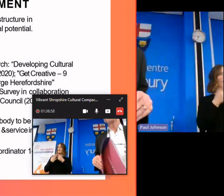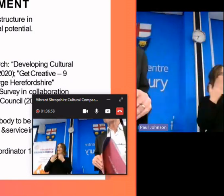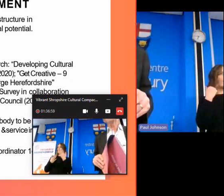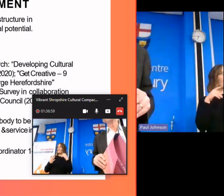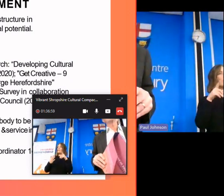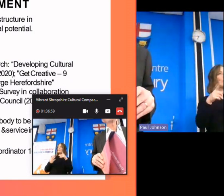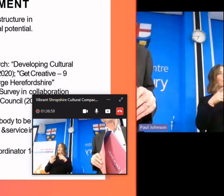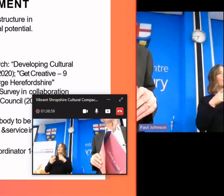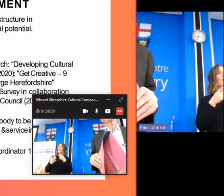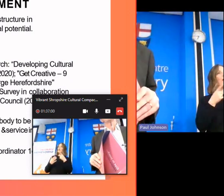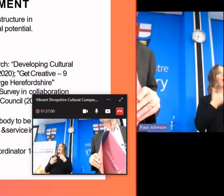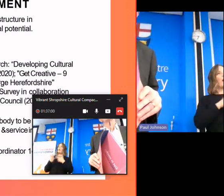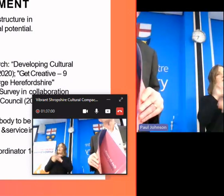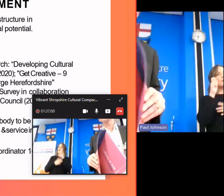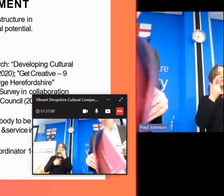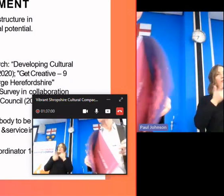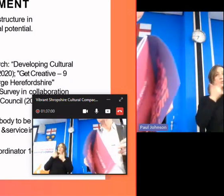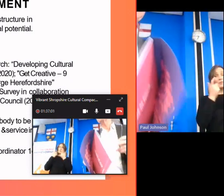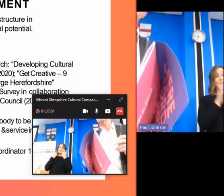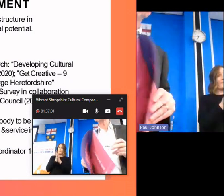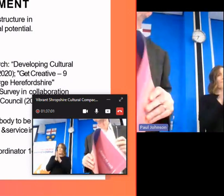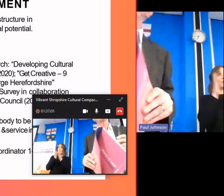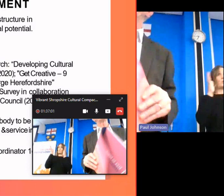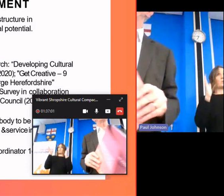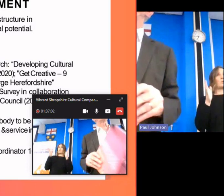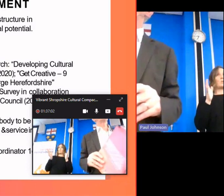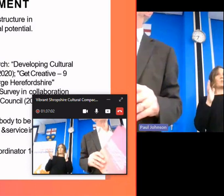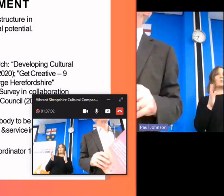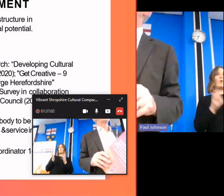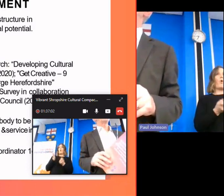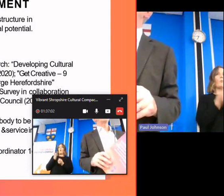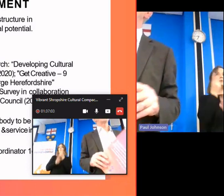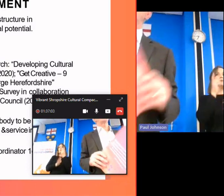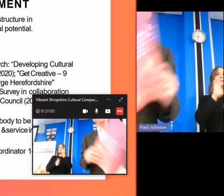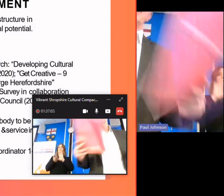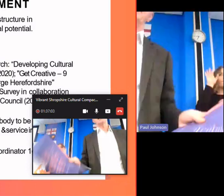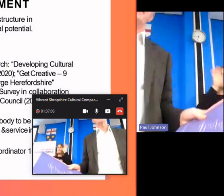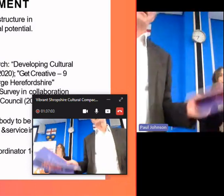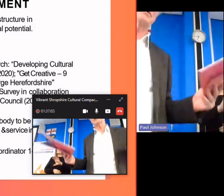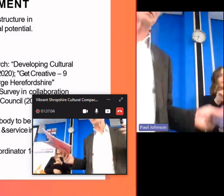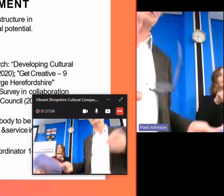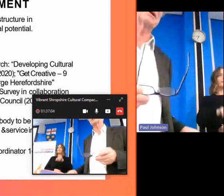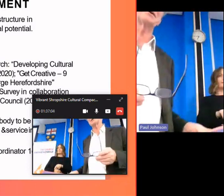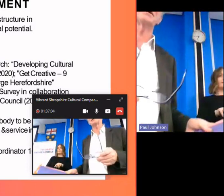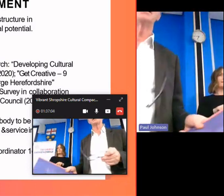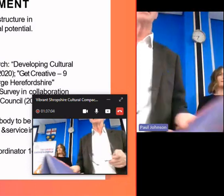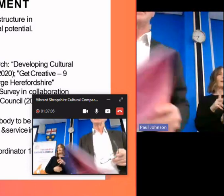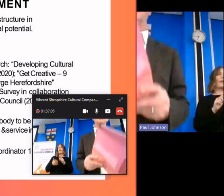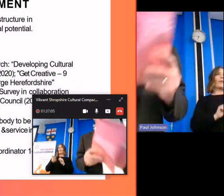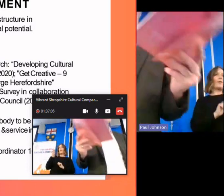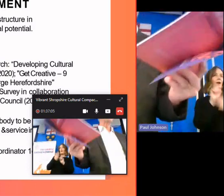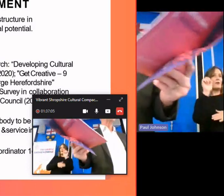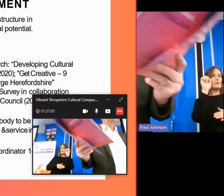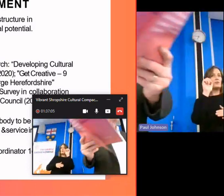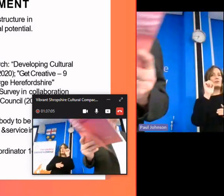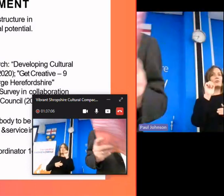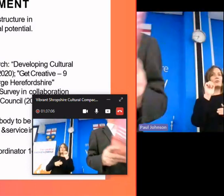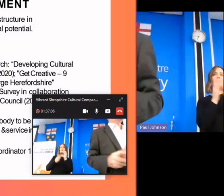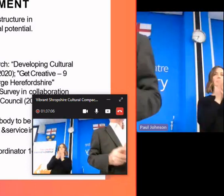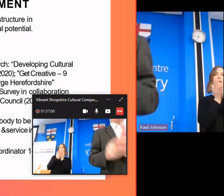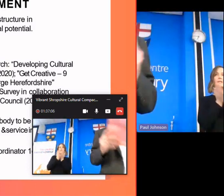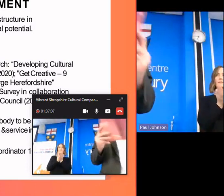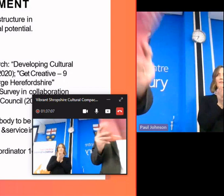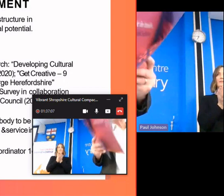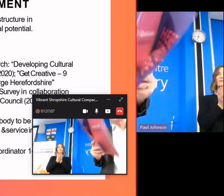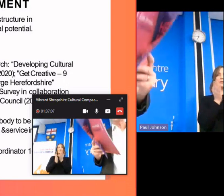huge um uh sector and investment opportunities uh and we can on the cultural sector and in its broadest